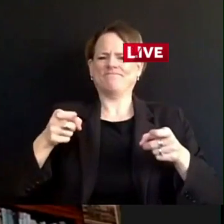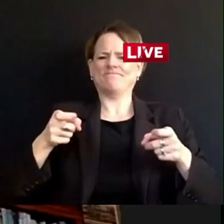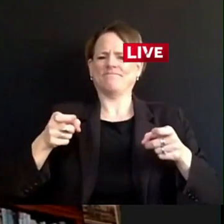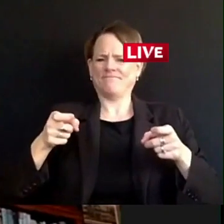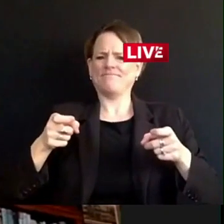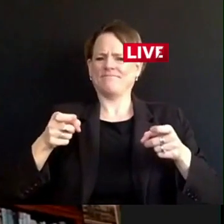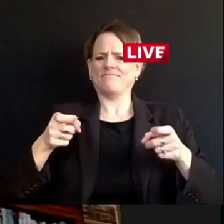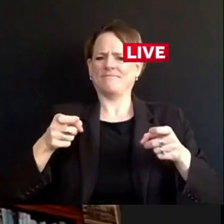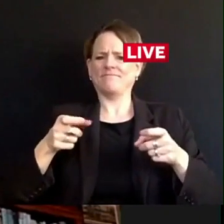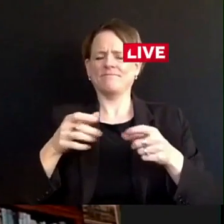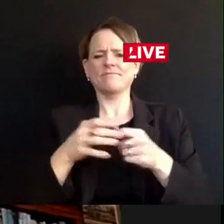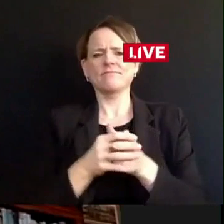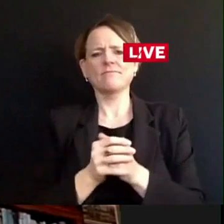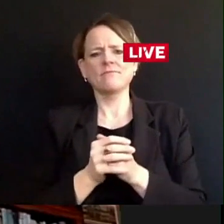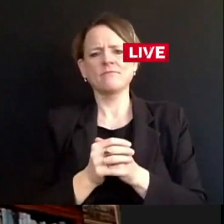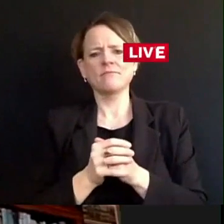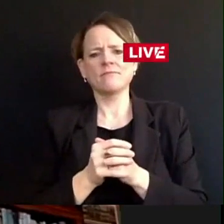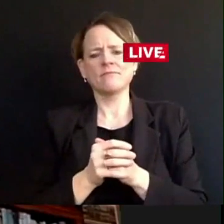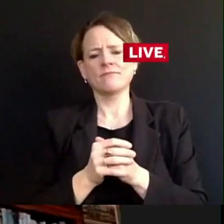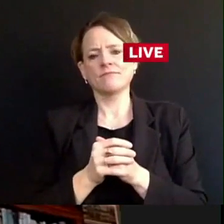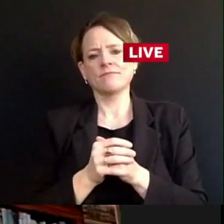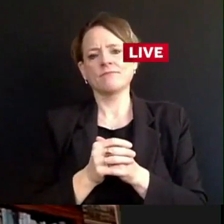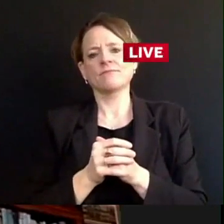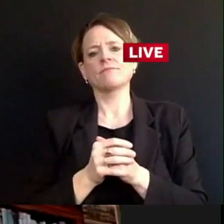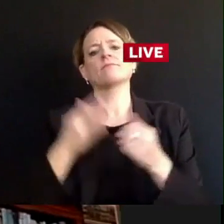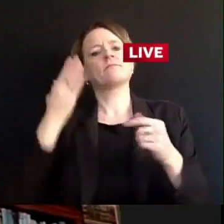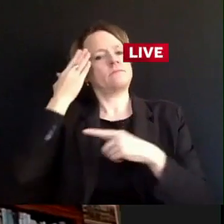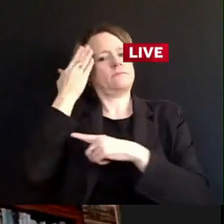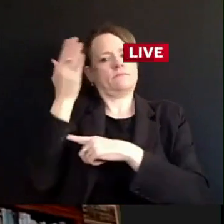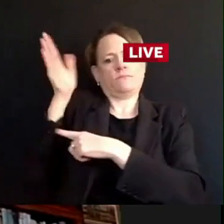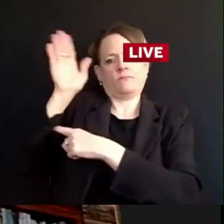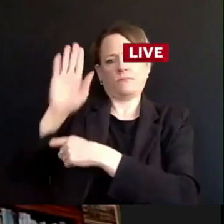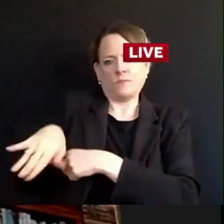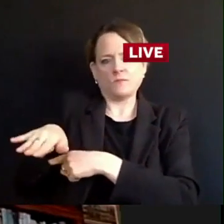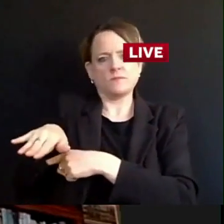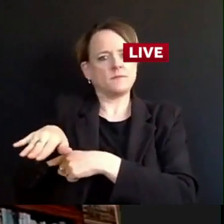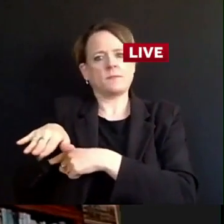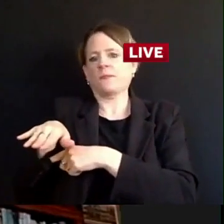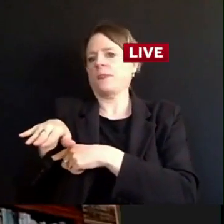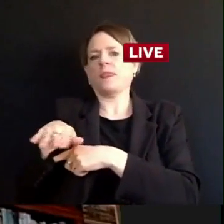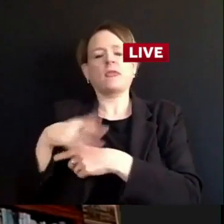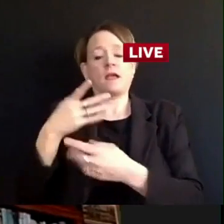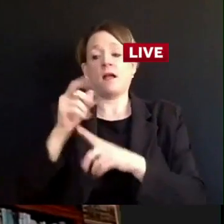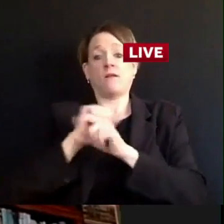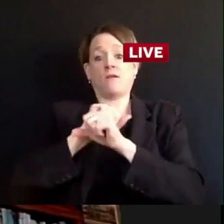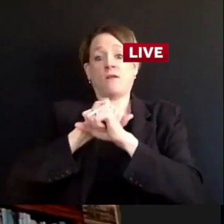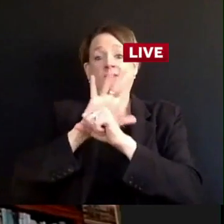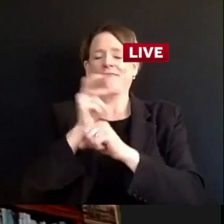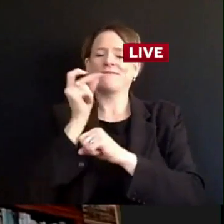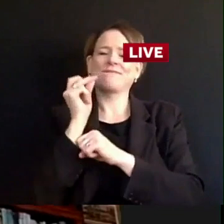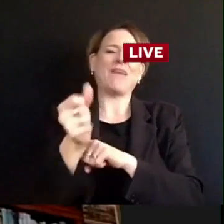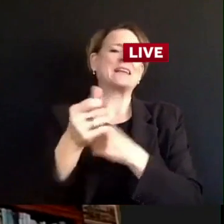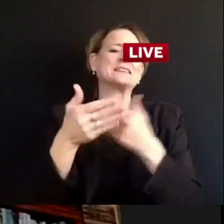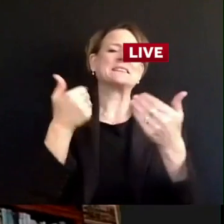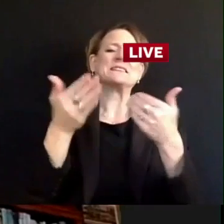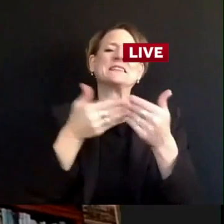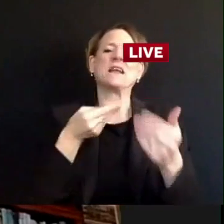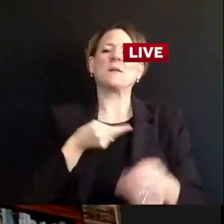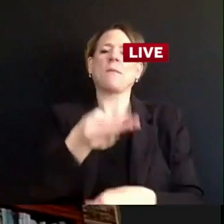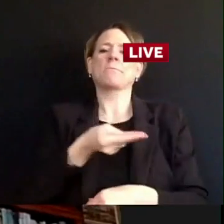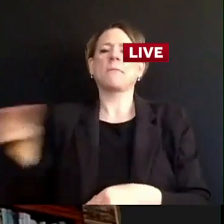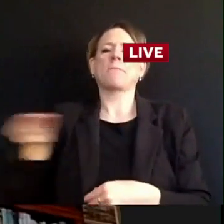contagious virus and left to its own devices, it will affect 70 to 80 percent of people in a community.